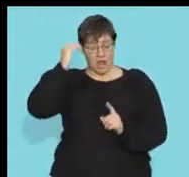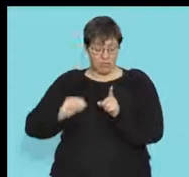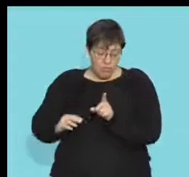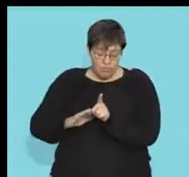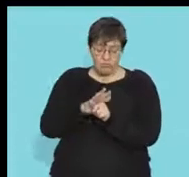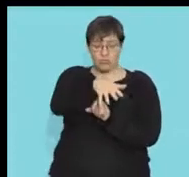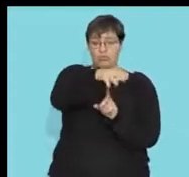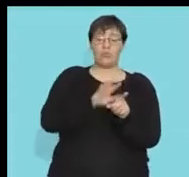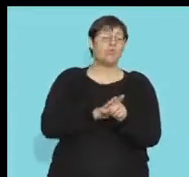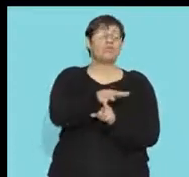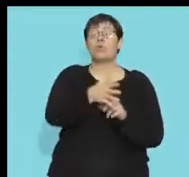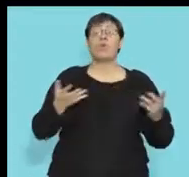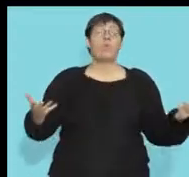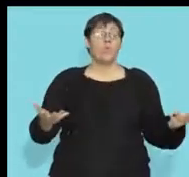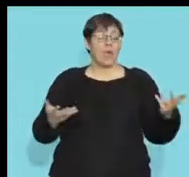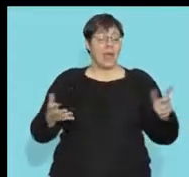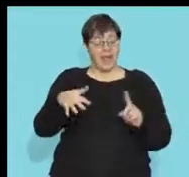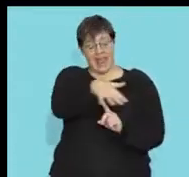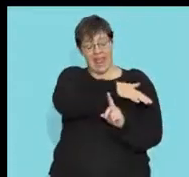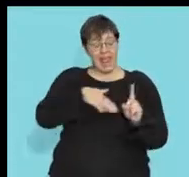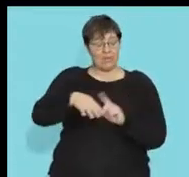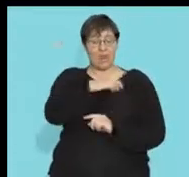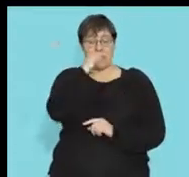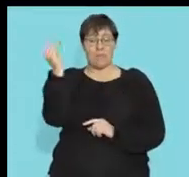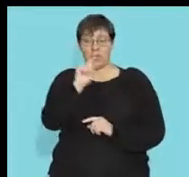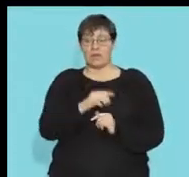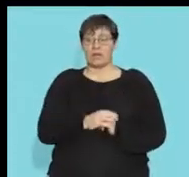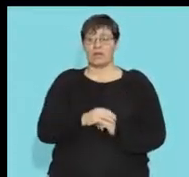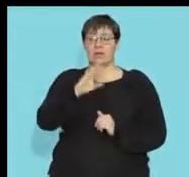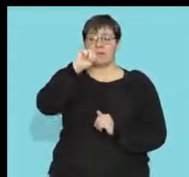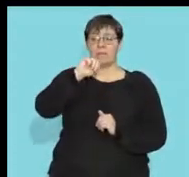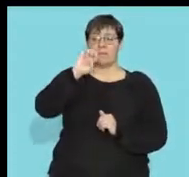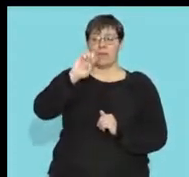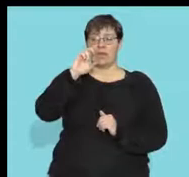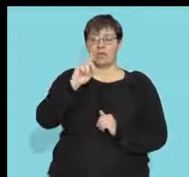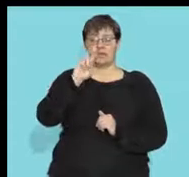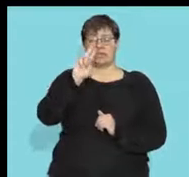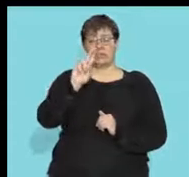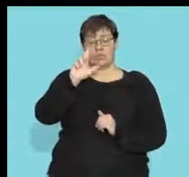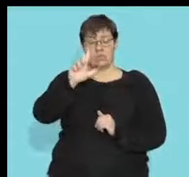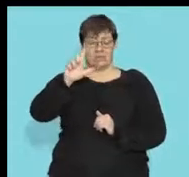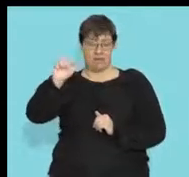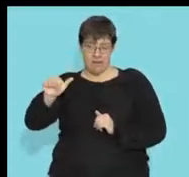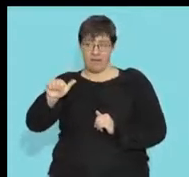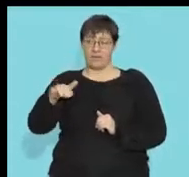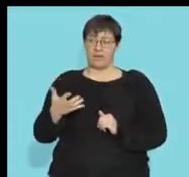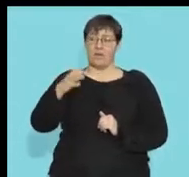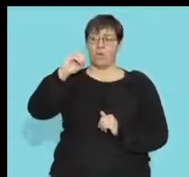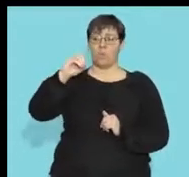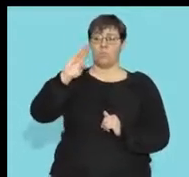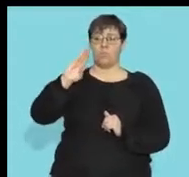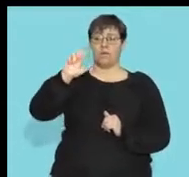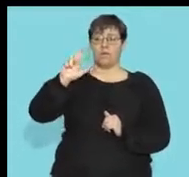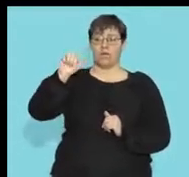specifically an area called the medulla oblongata right